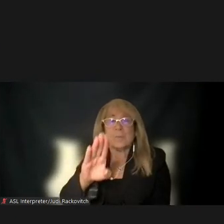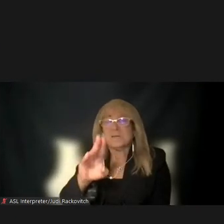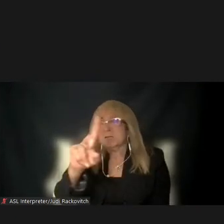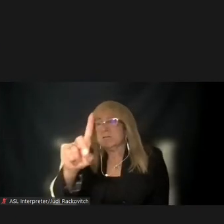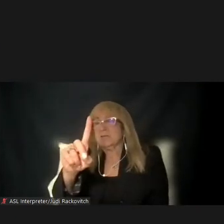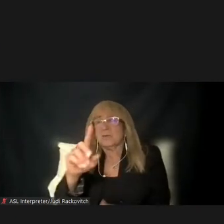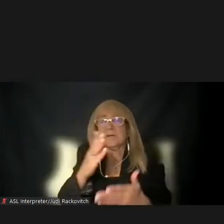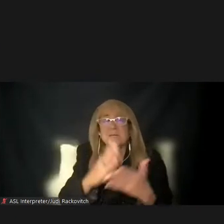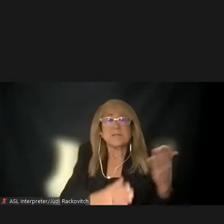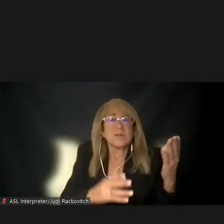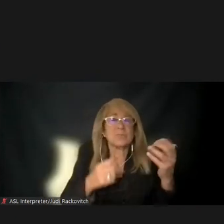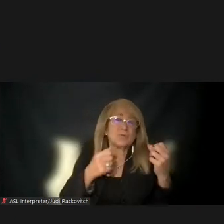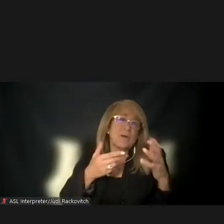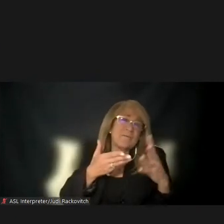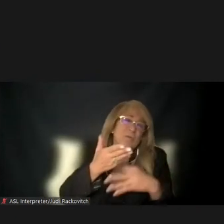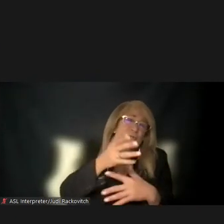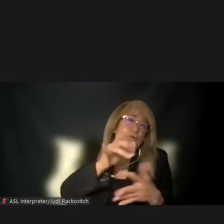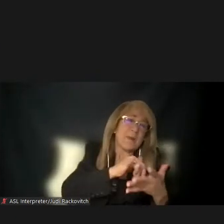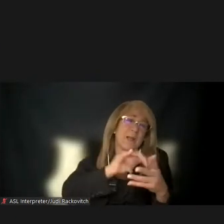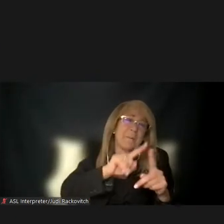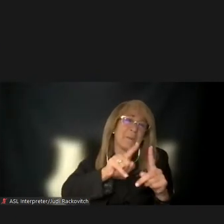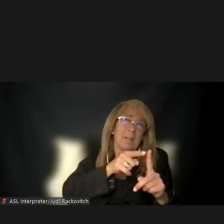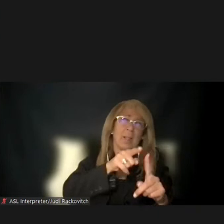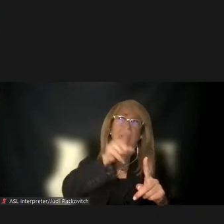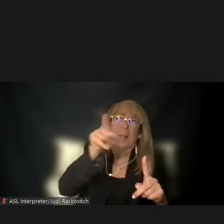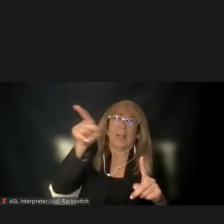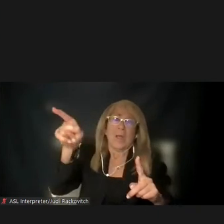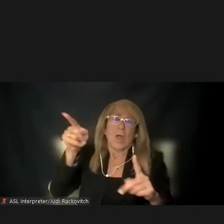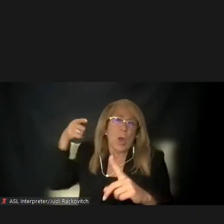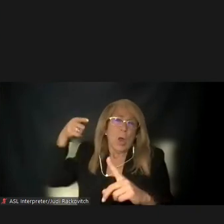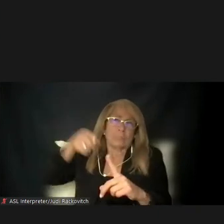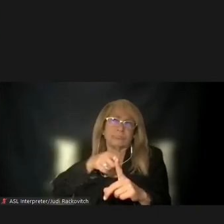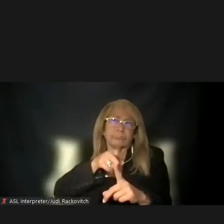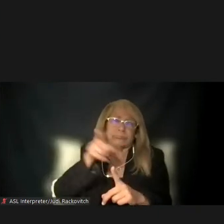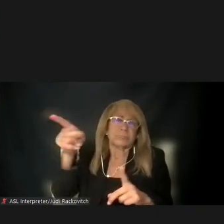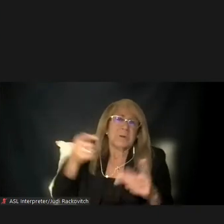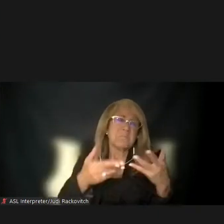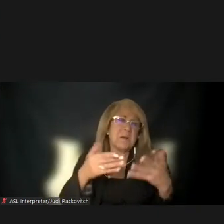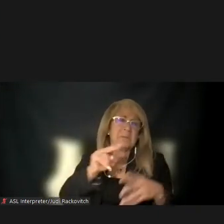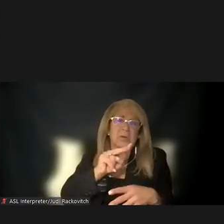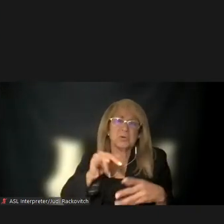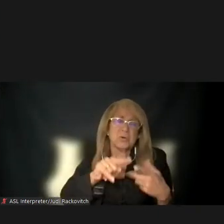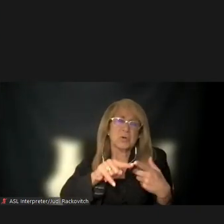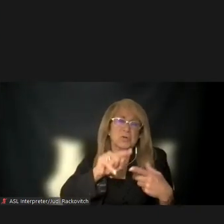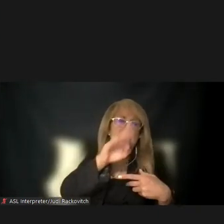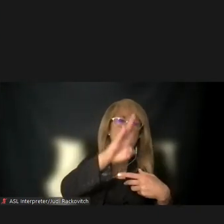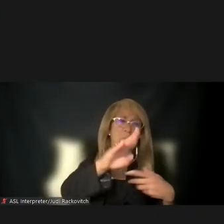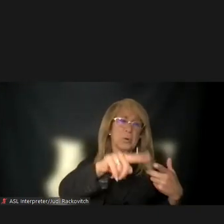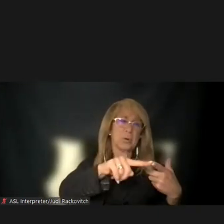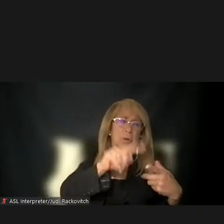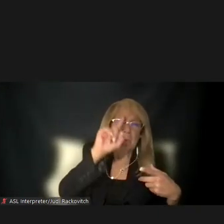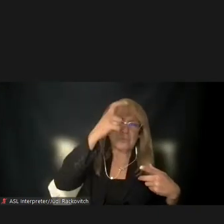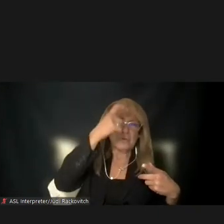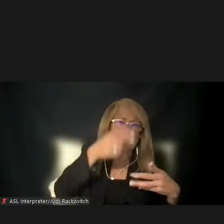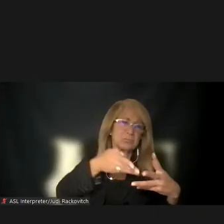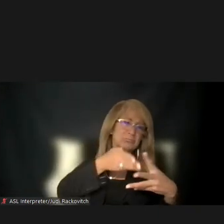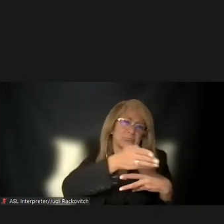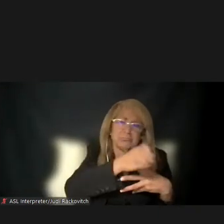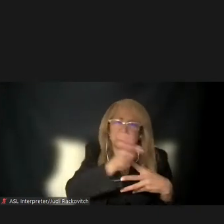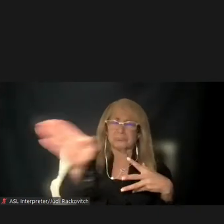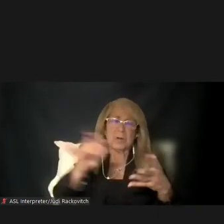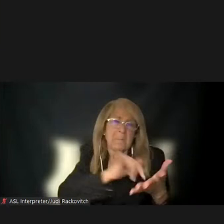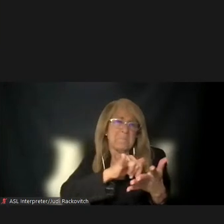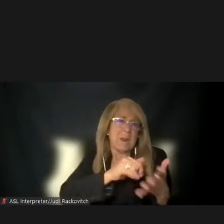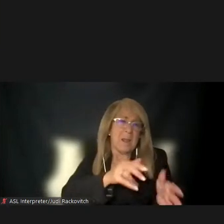travel through Manhattan, although their destination is elsewhere. For example, you may travel from New Jersey to Brooklyn or the Bronx by going through Manhattan. Preliminary